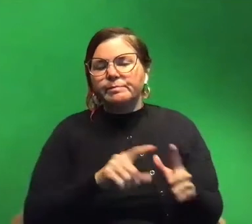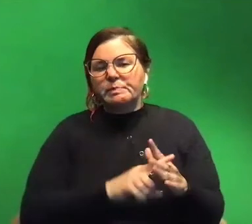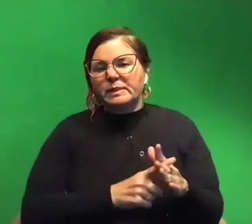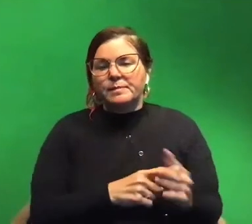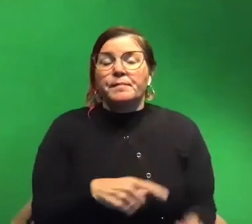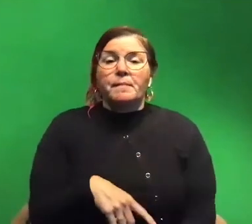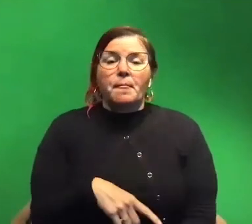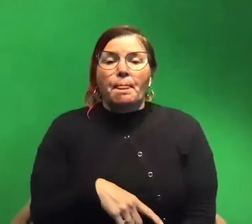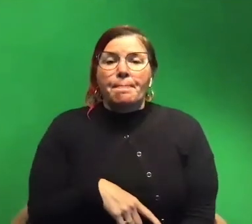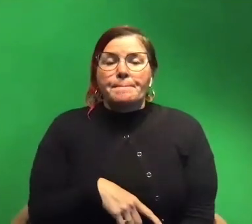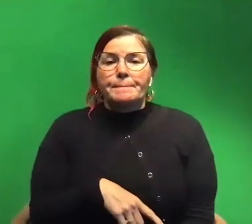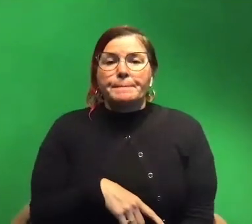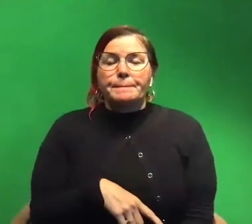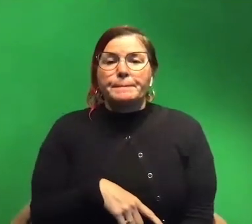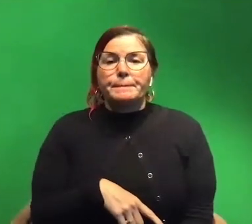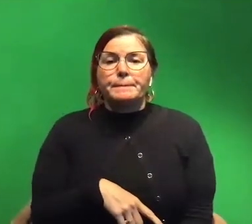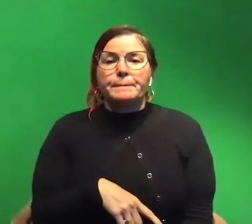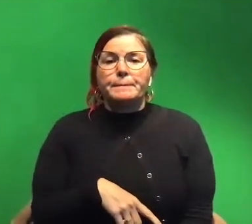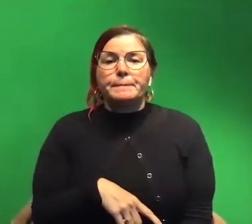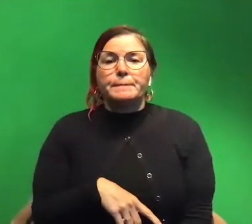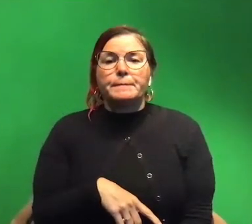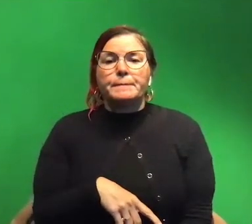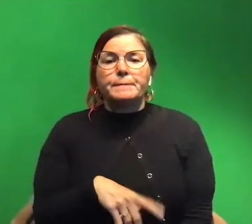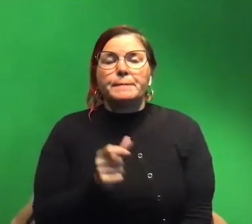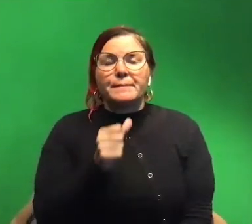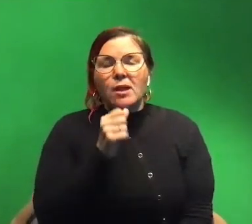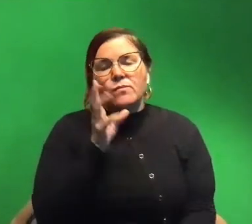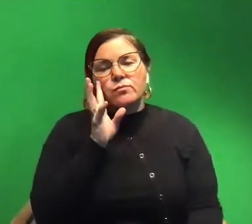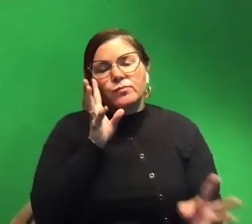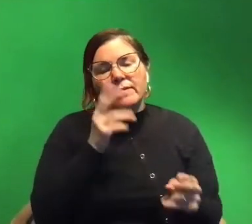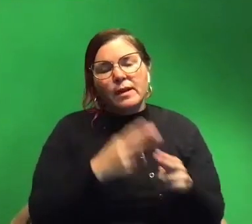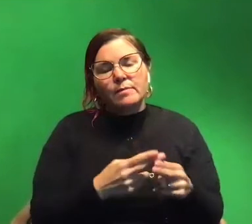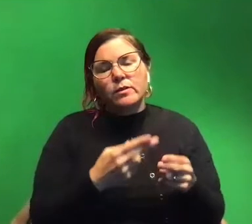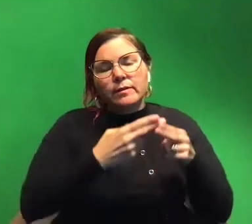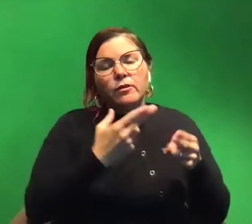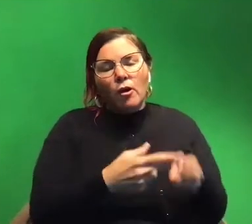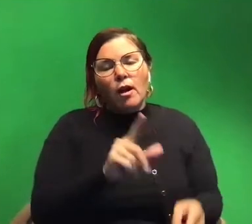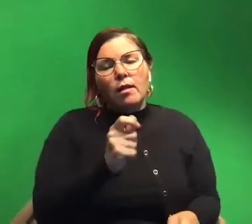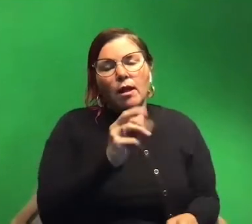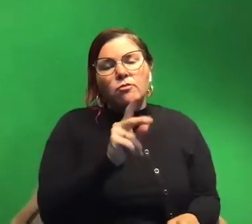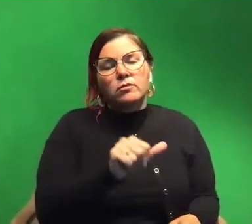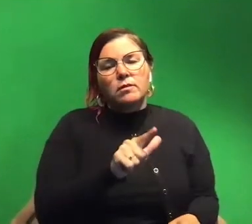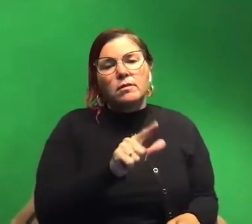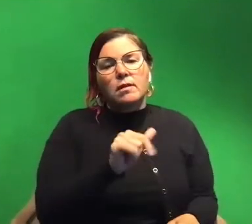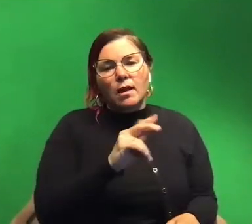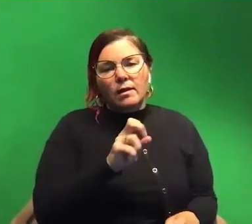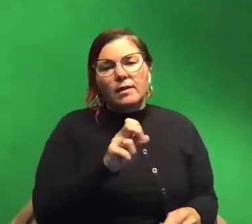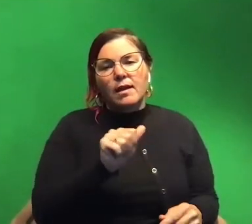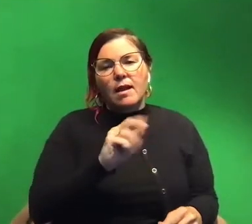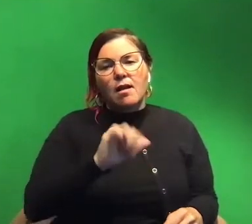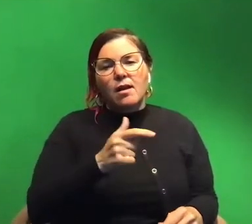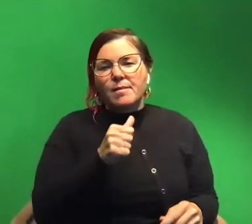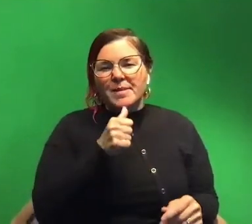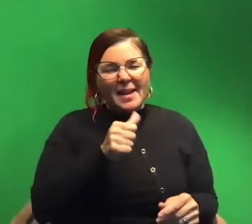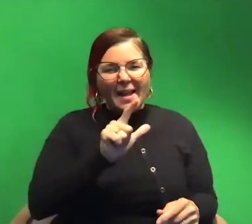Um they they weren't particularly creative in the name. So they called it the lateral line analog. But it doesn't run